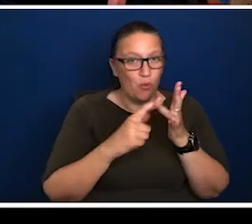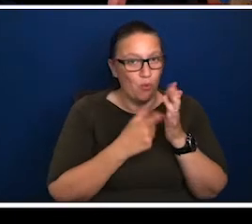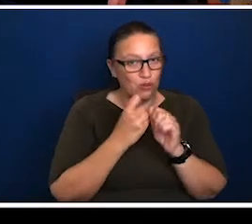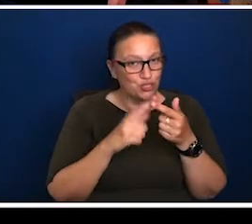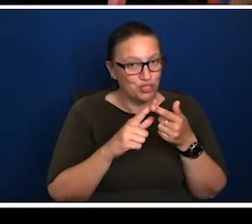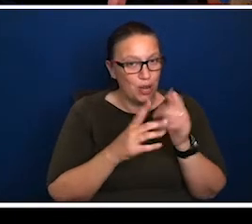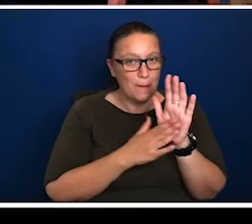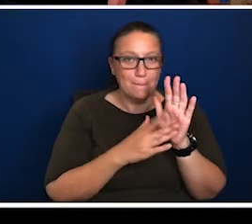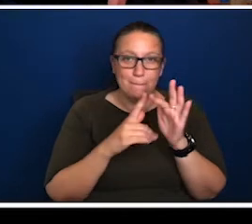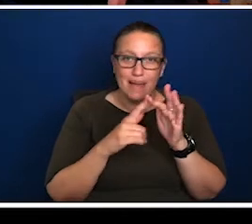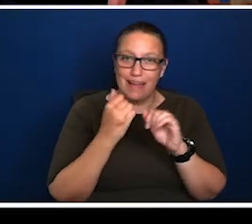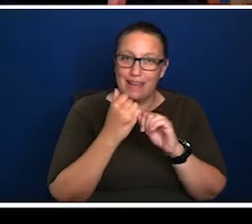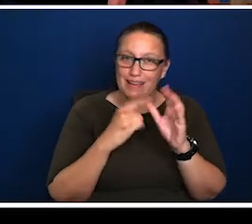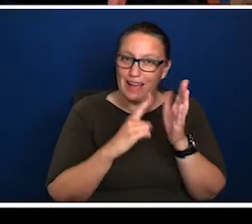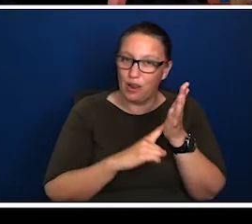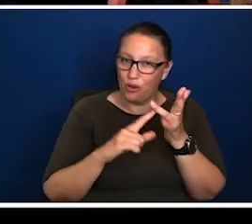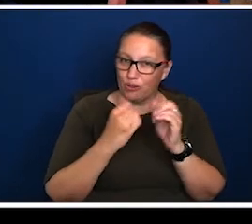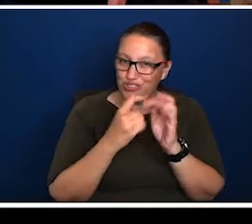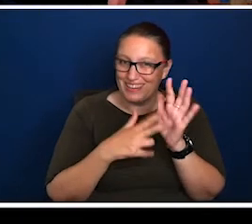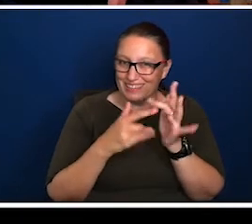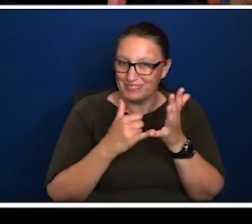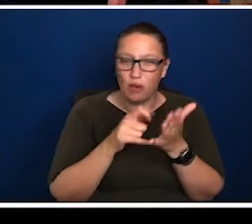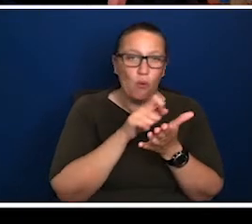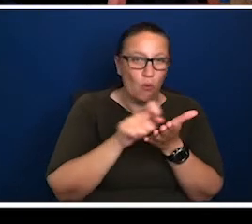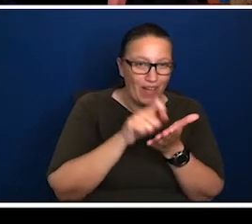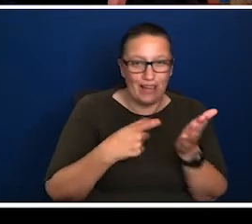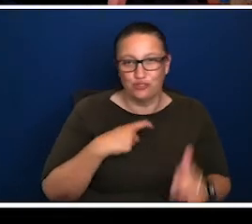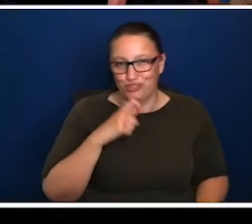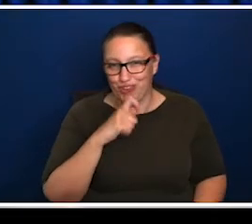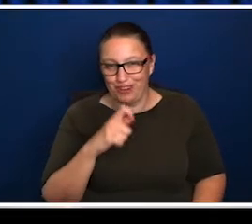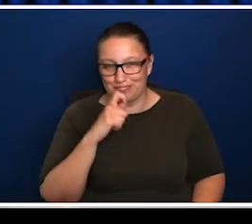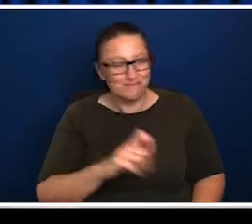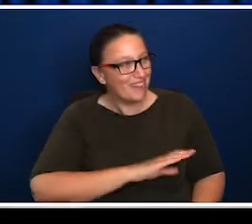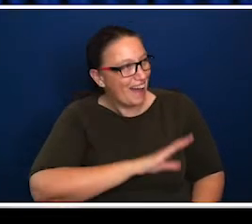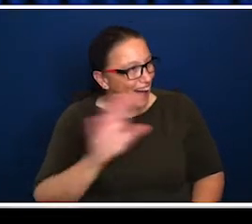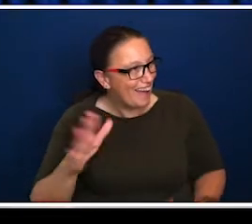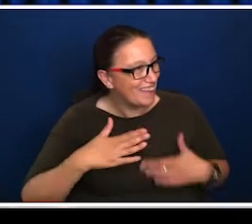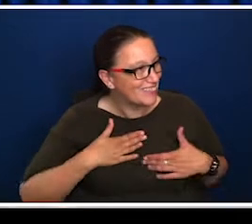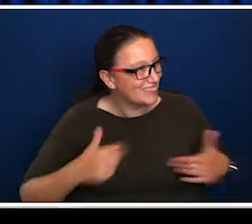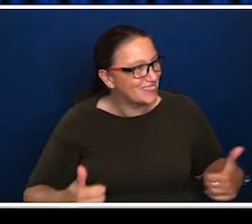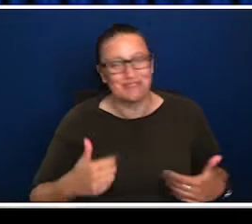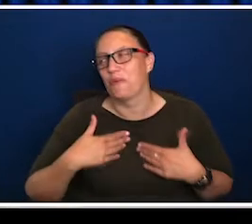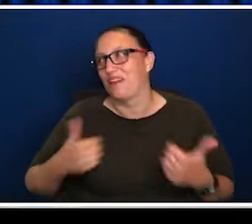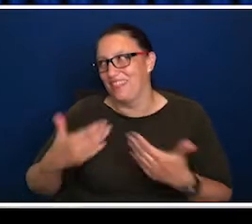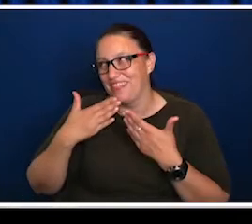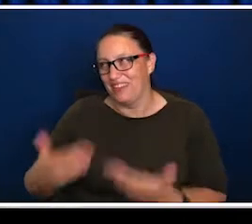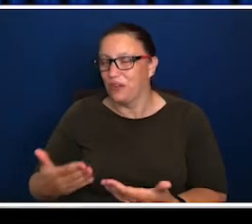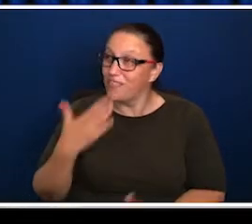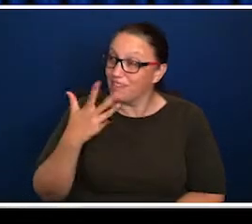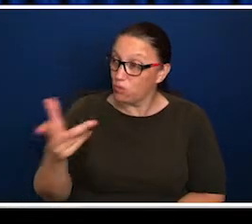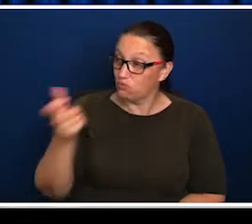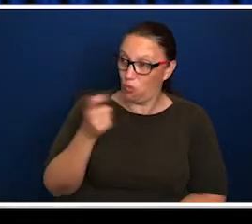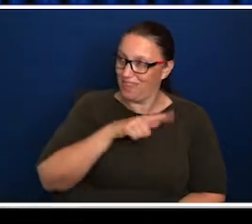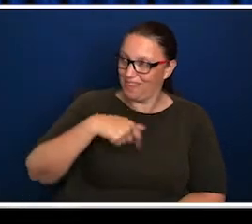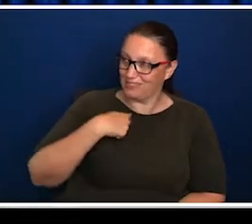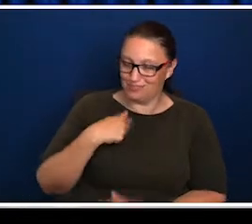and thank you for joining us. you? I'm well, thank you and thank you so much for joining us to discuss where we find ourselves and where we might be going